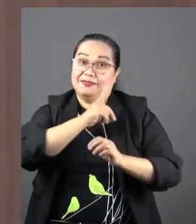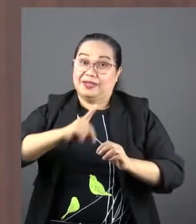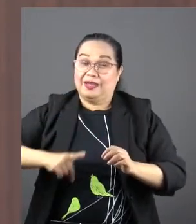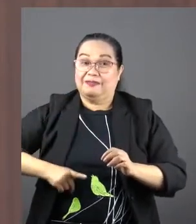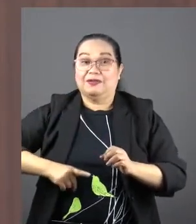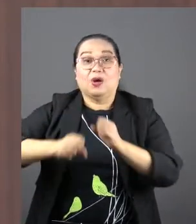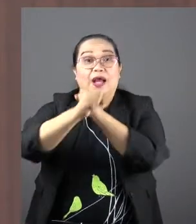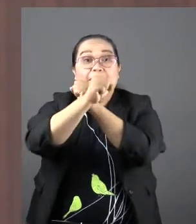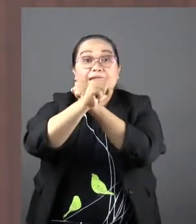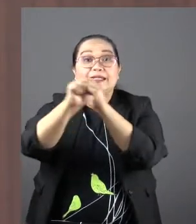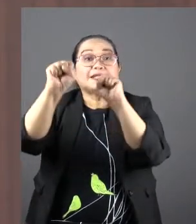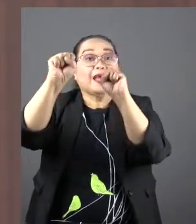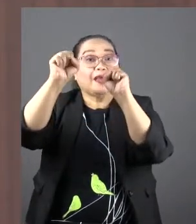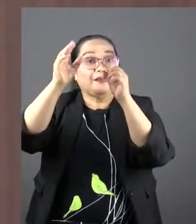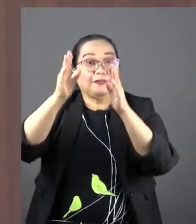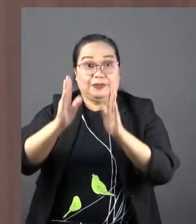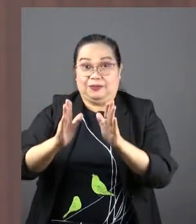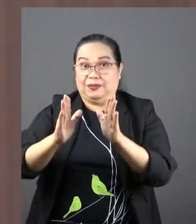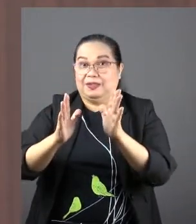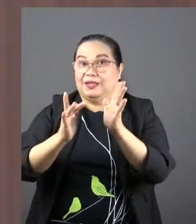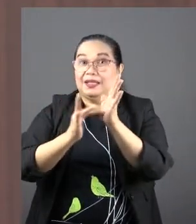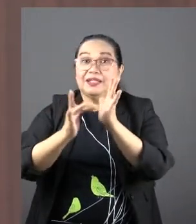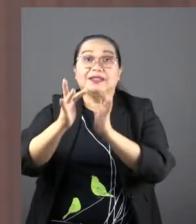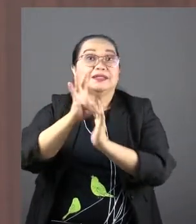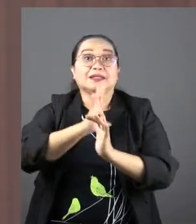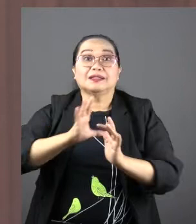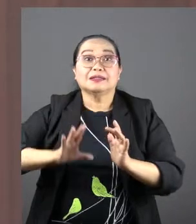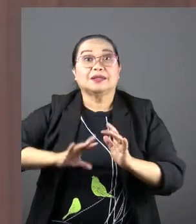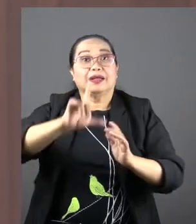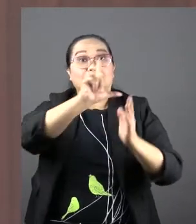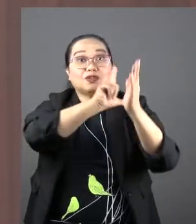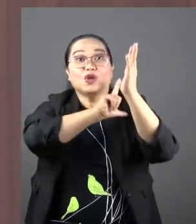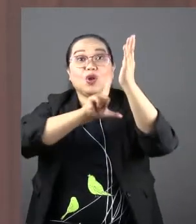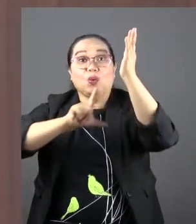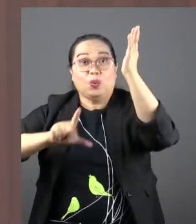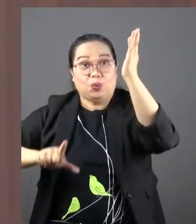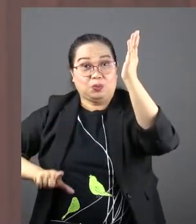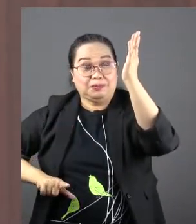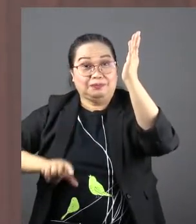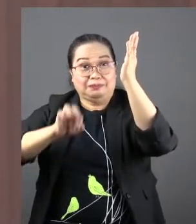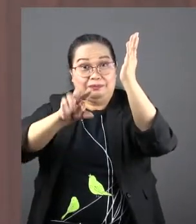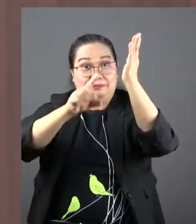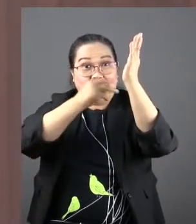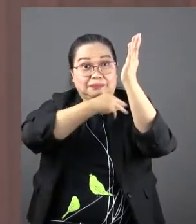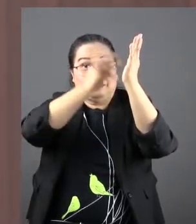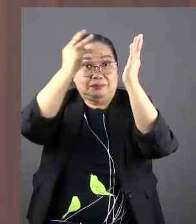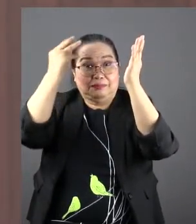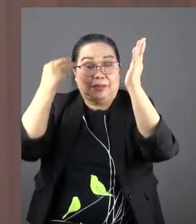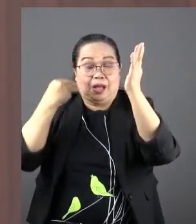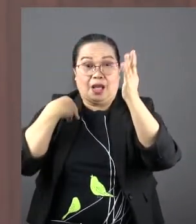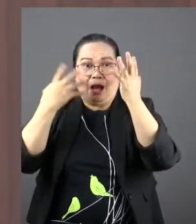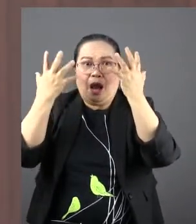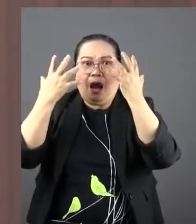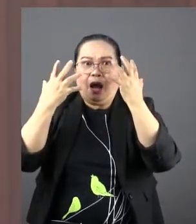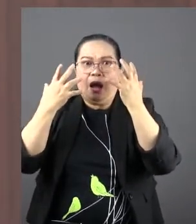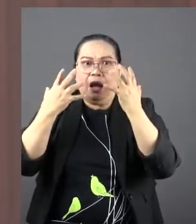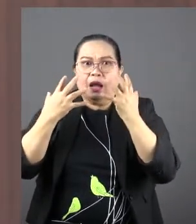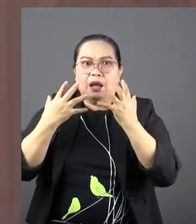Savior, Christ the Lord. If you were Mary, it would dawn on you.